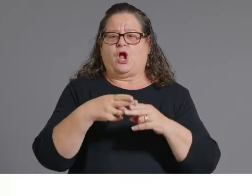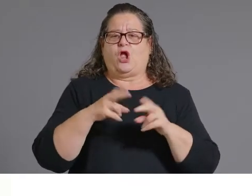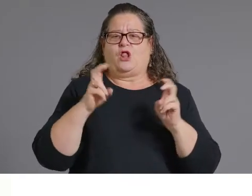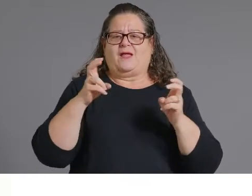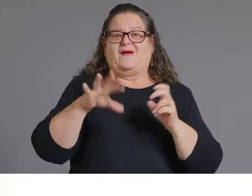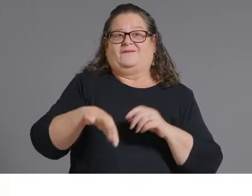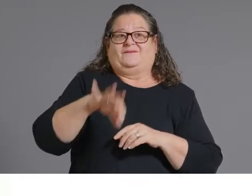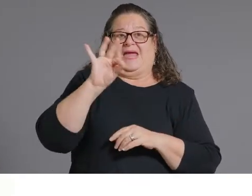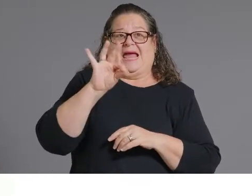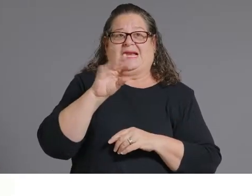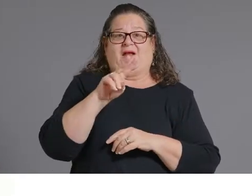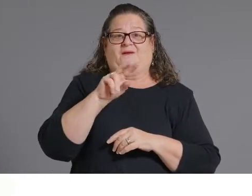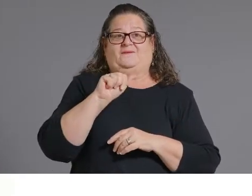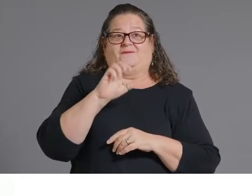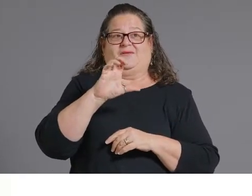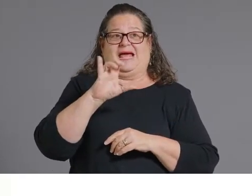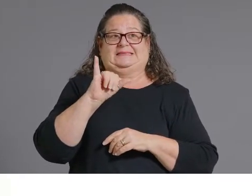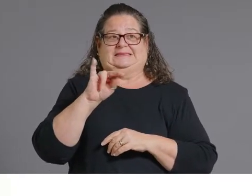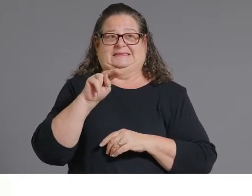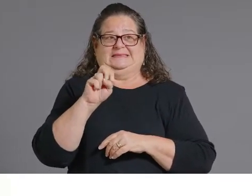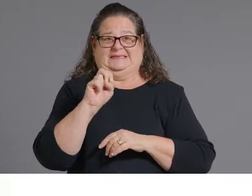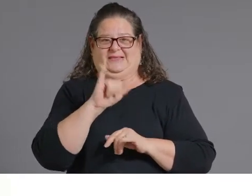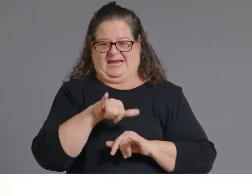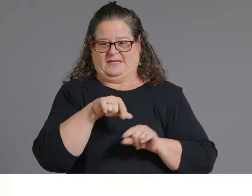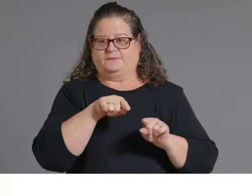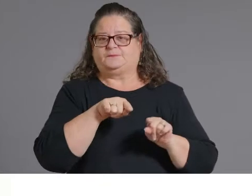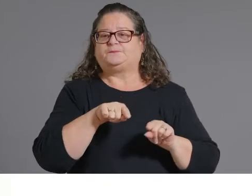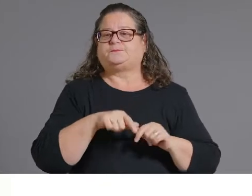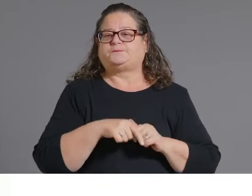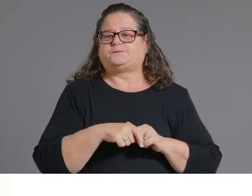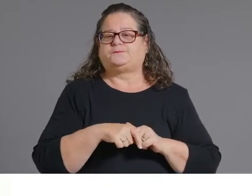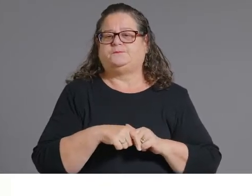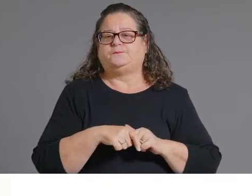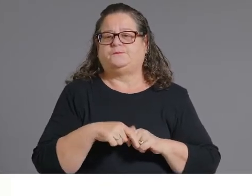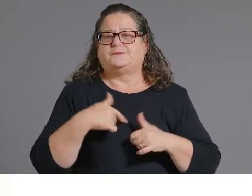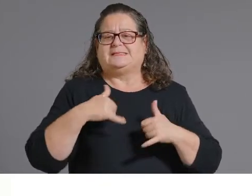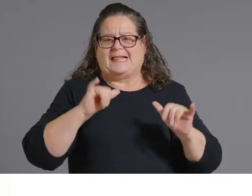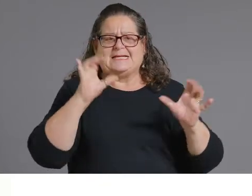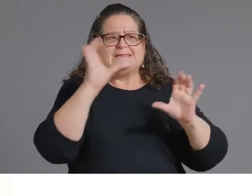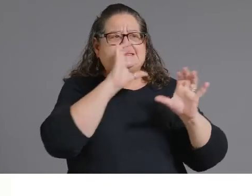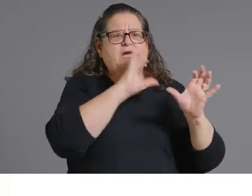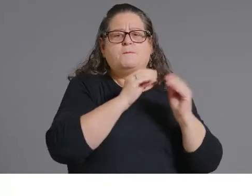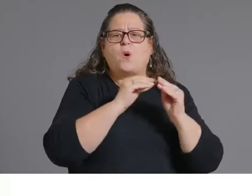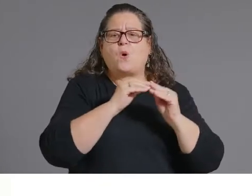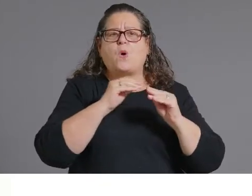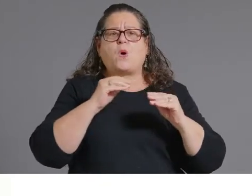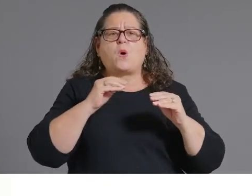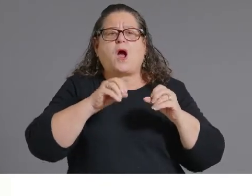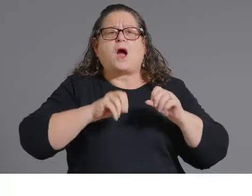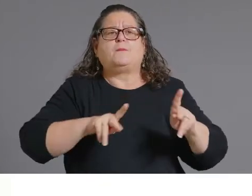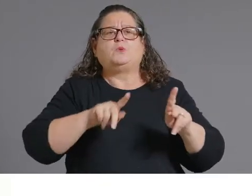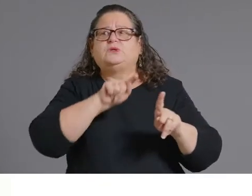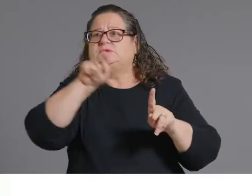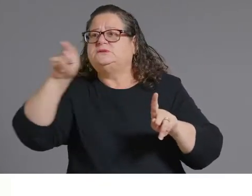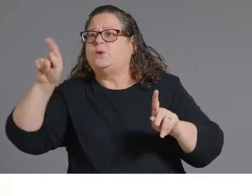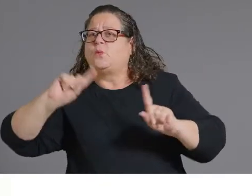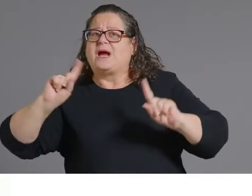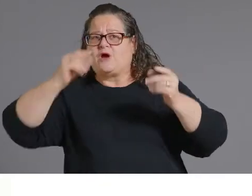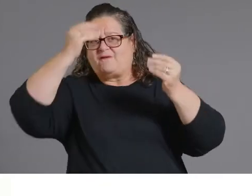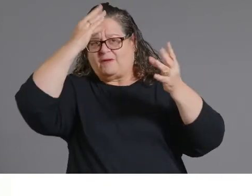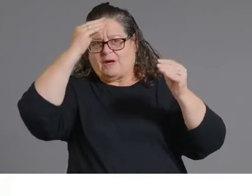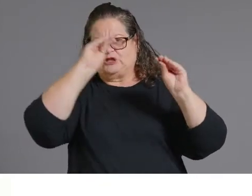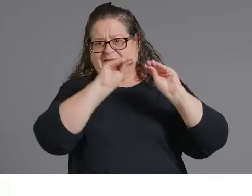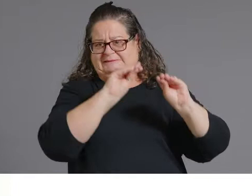those opportunities. We were very pleased when we were identified by CDC as a leader in underserved in vaccinating our